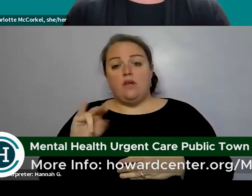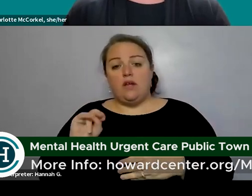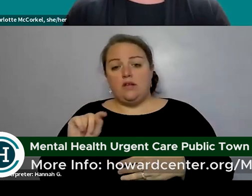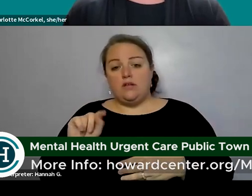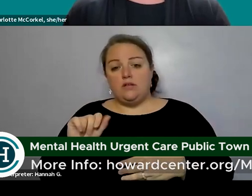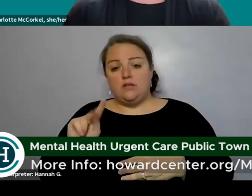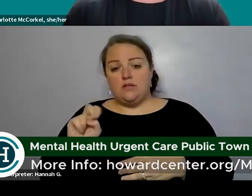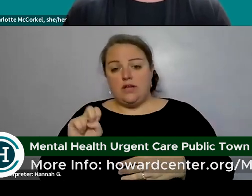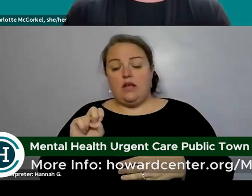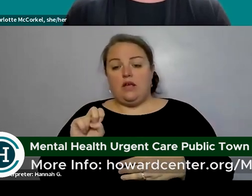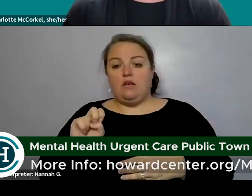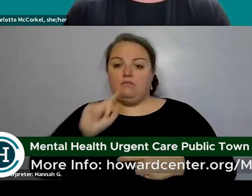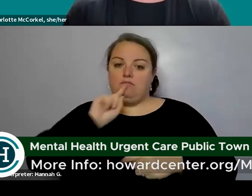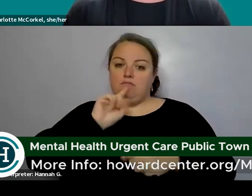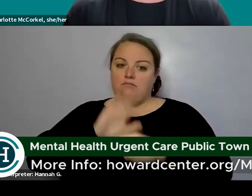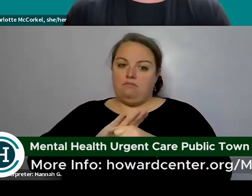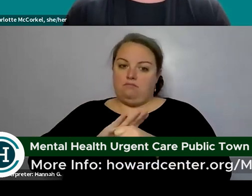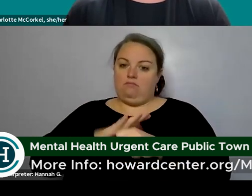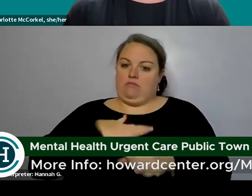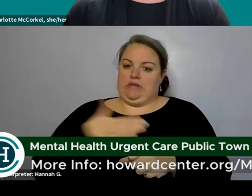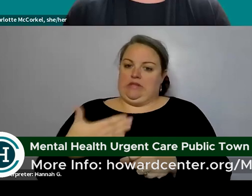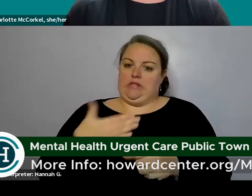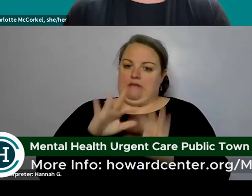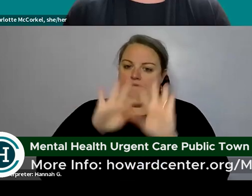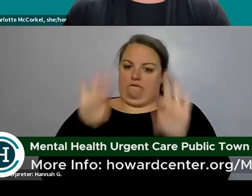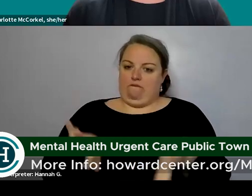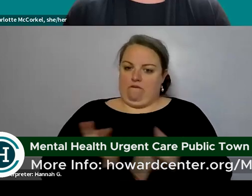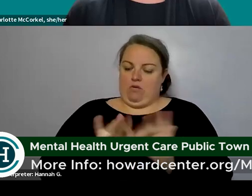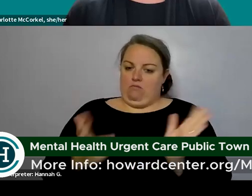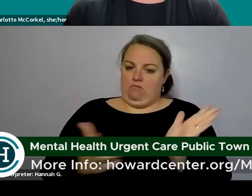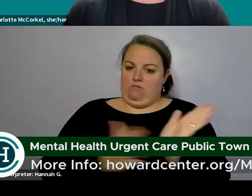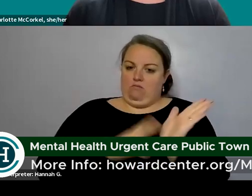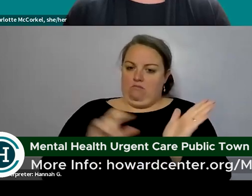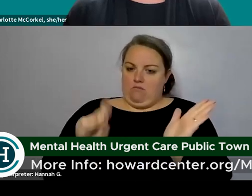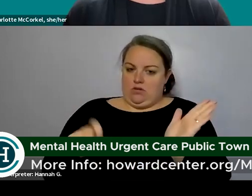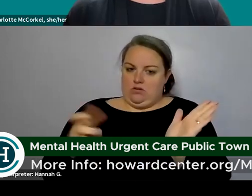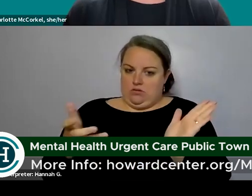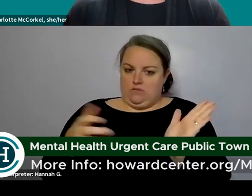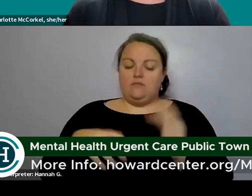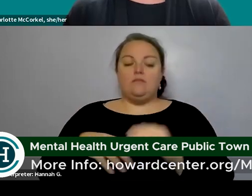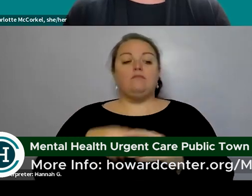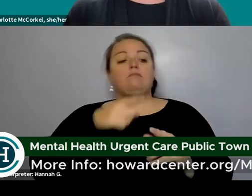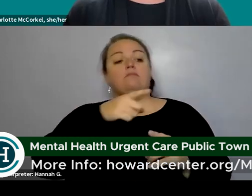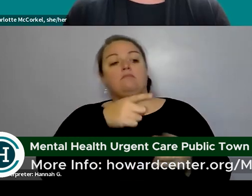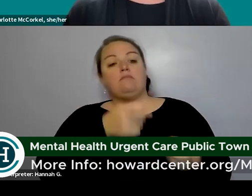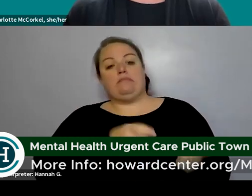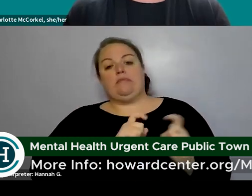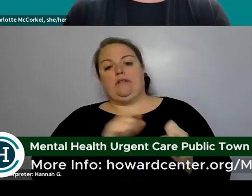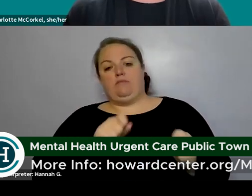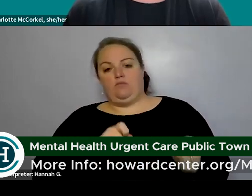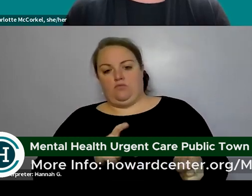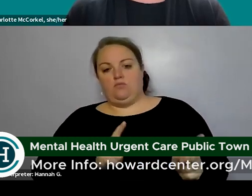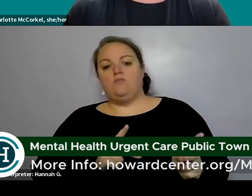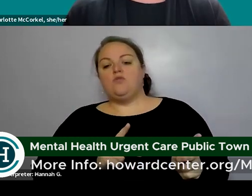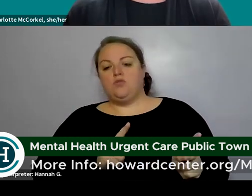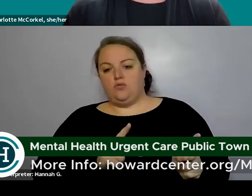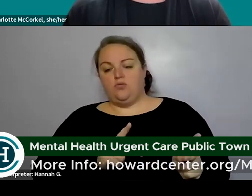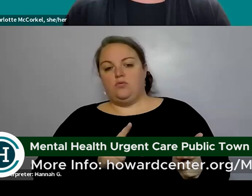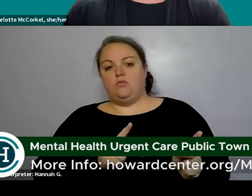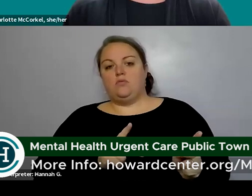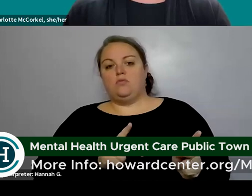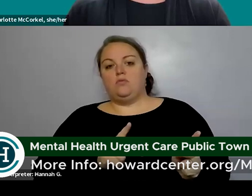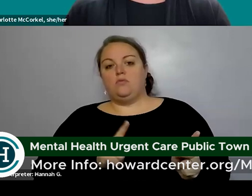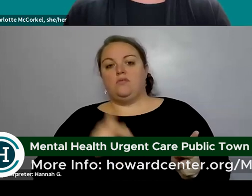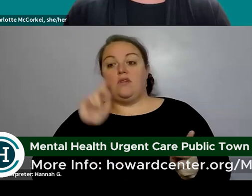consent forms part of those consent forms are the guest giving permission for the